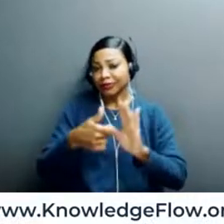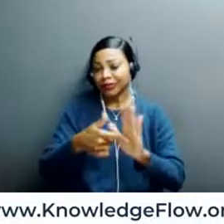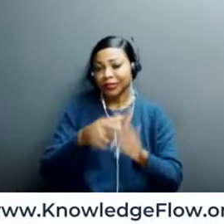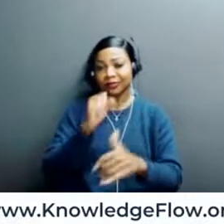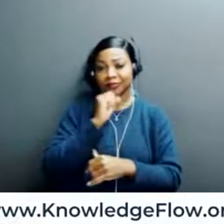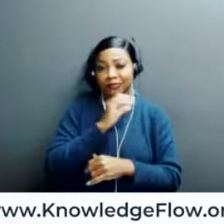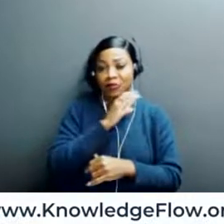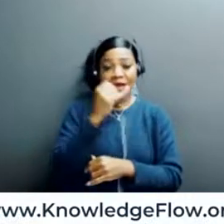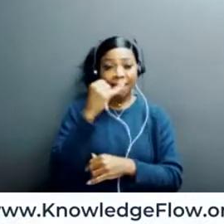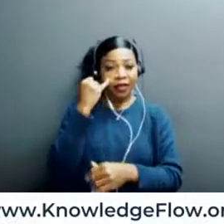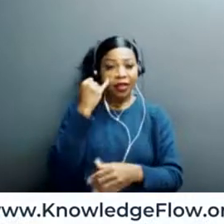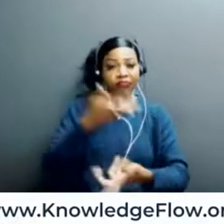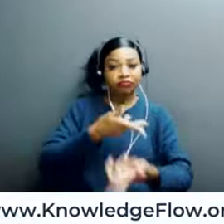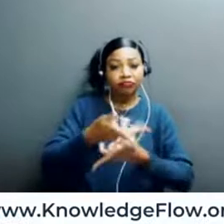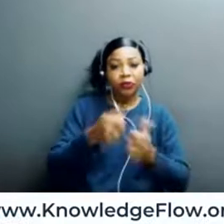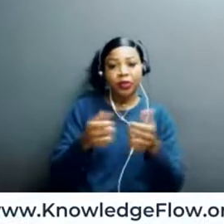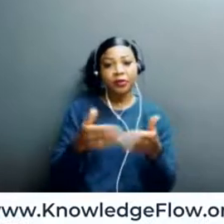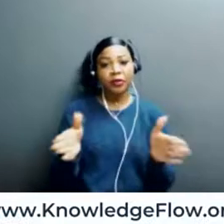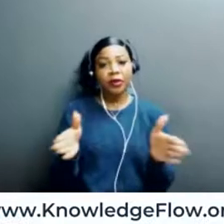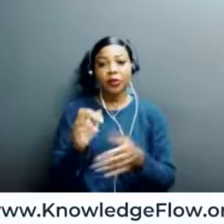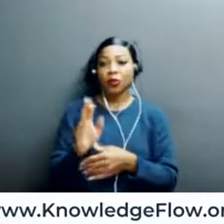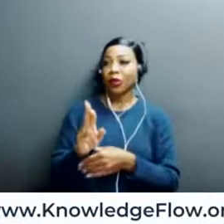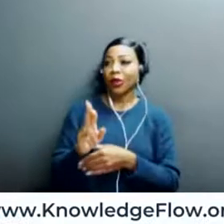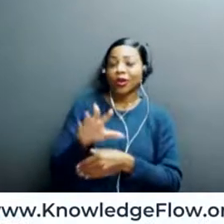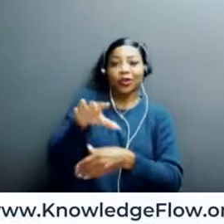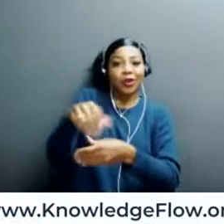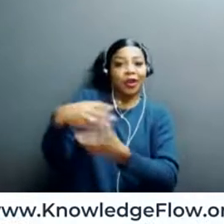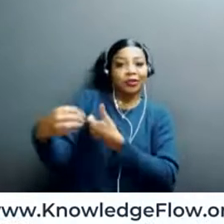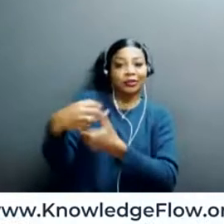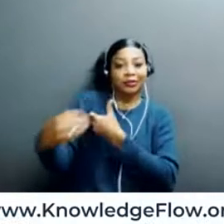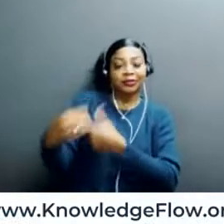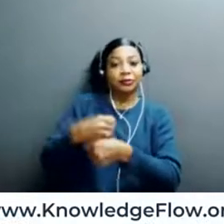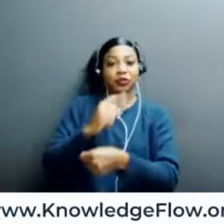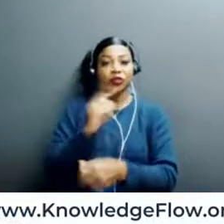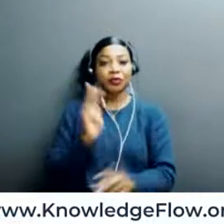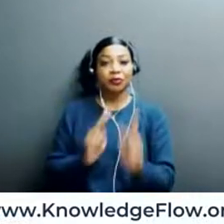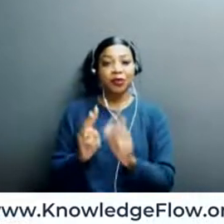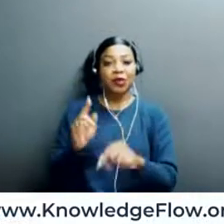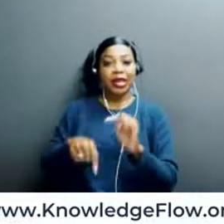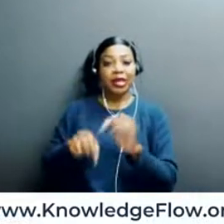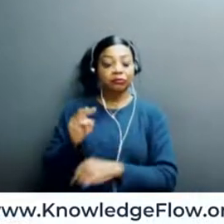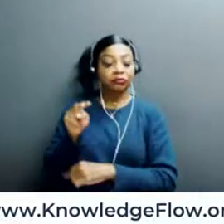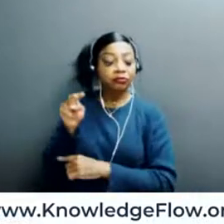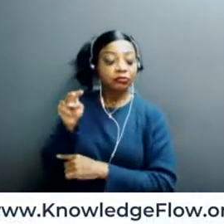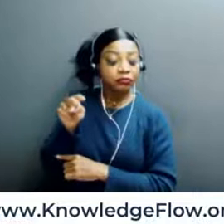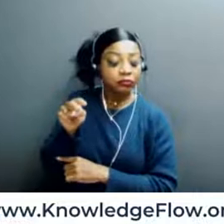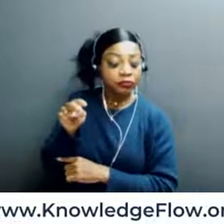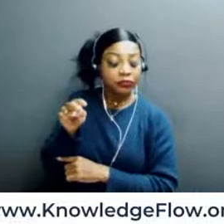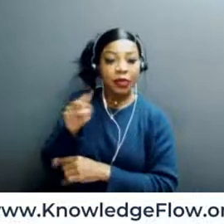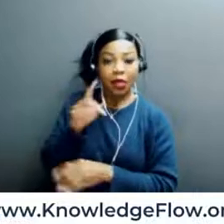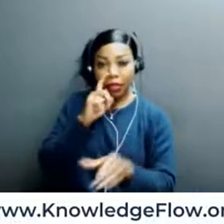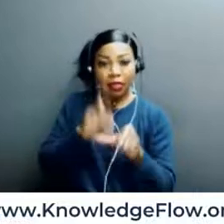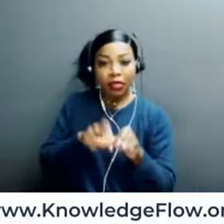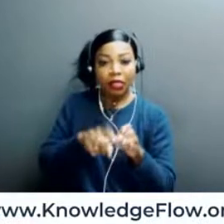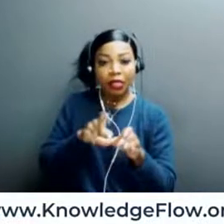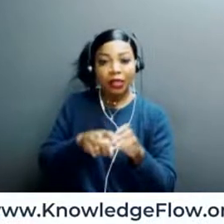you're interacting with the public or in a public space, make sure that people aren't shoulder surfing. So people are looking over your shoulder to see